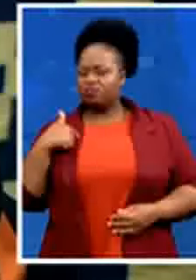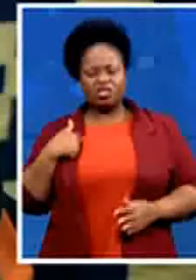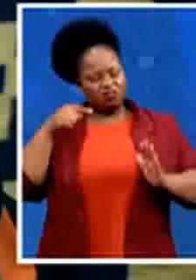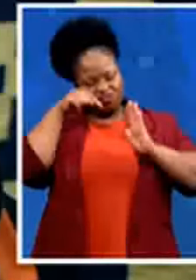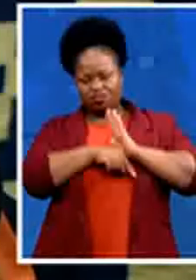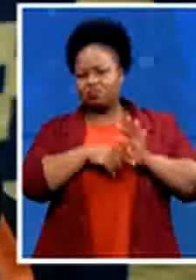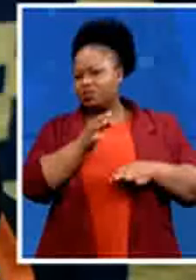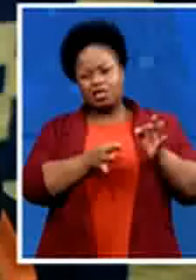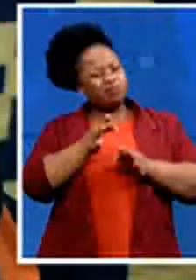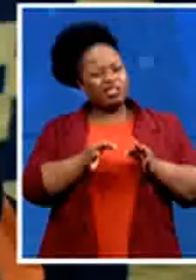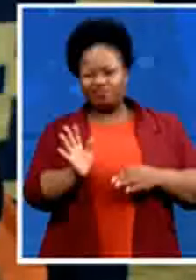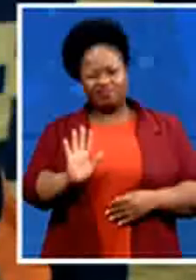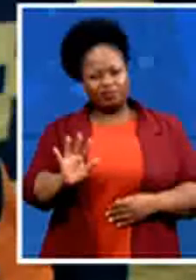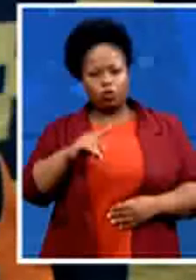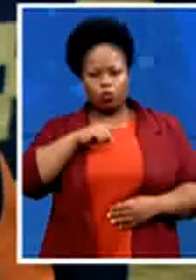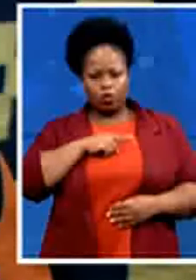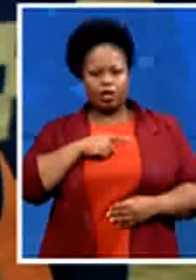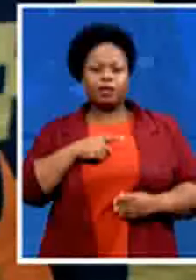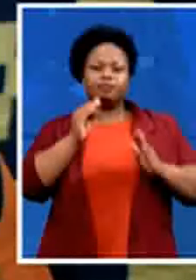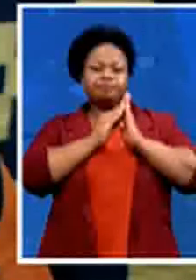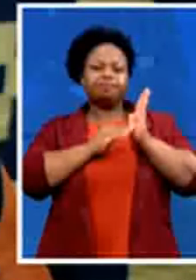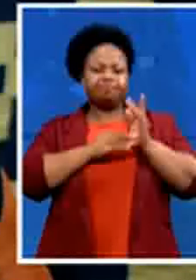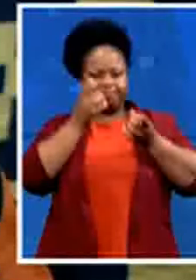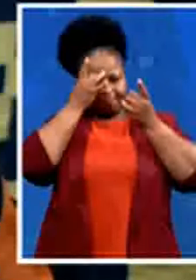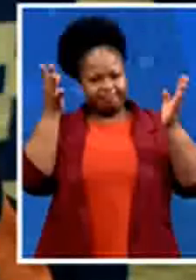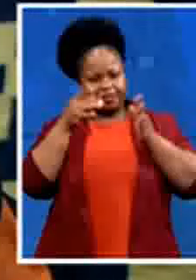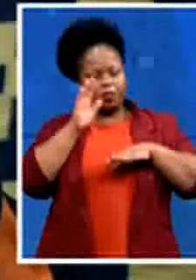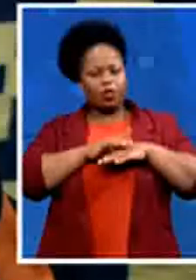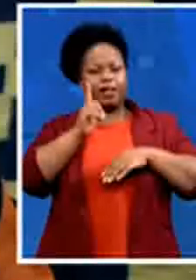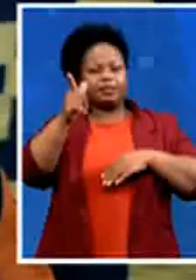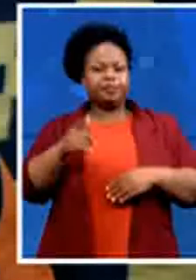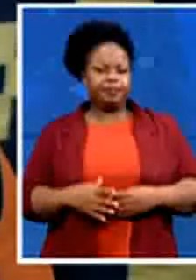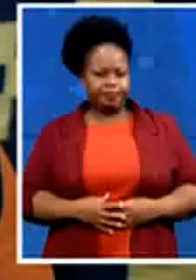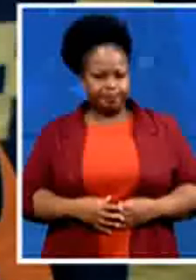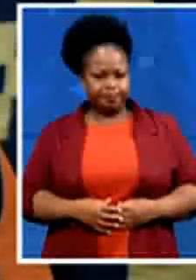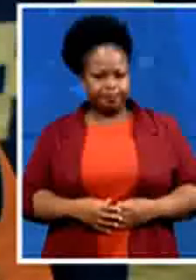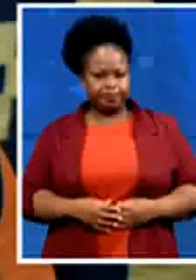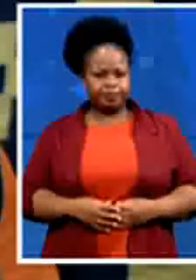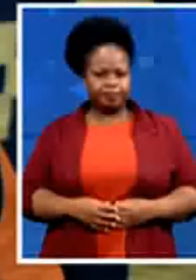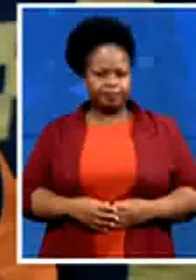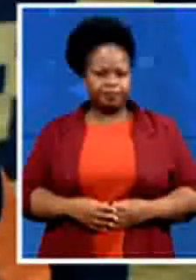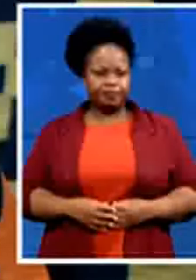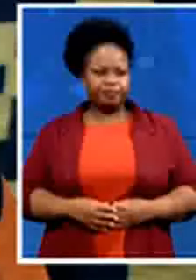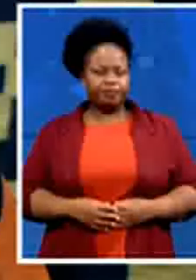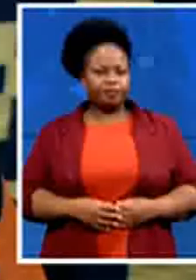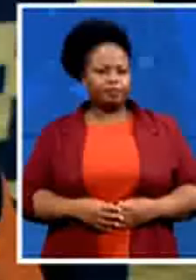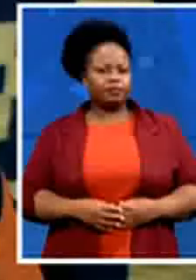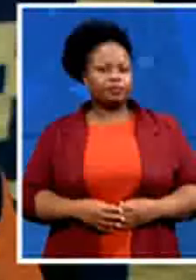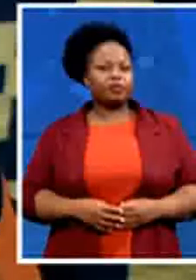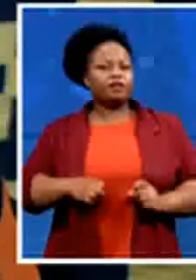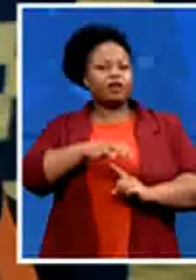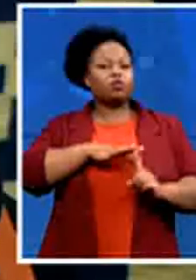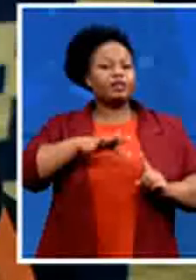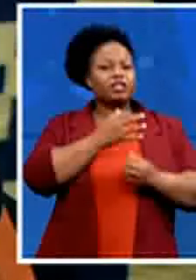we will be releasing the detail later on environmental justice on are a of greenies today